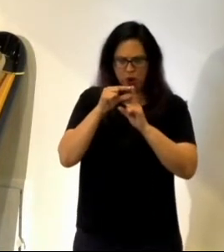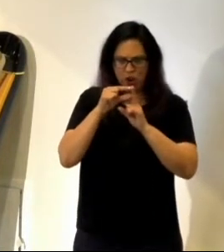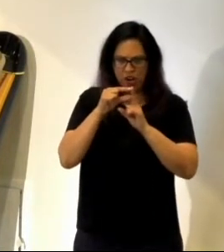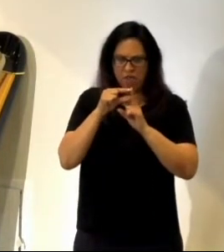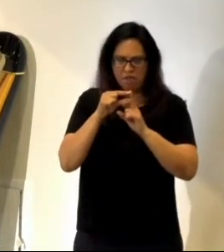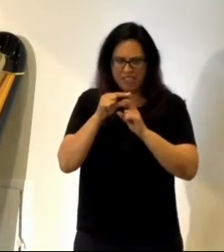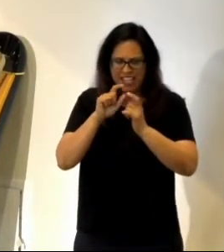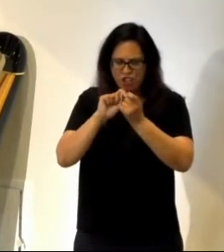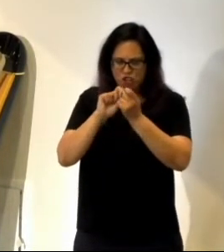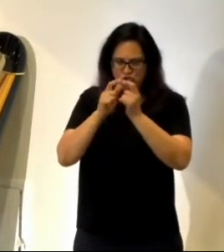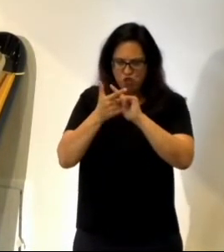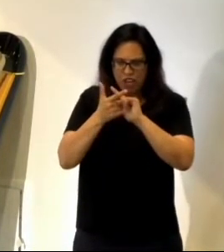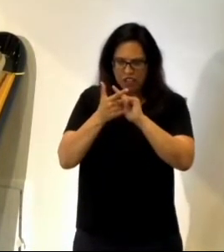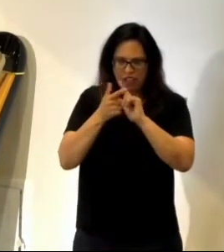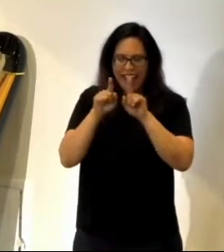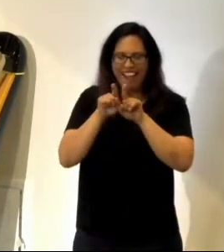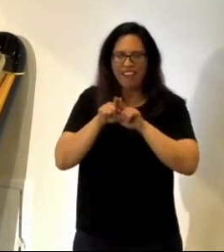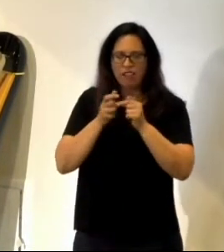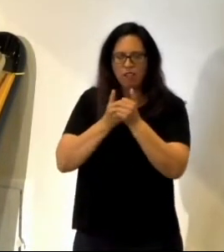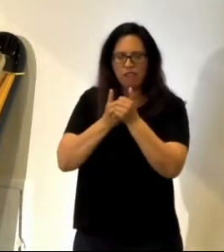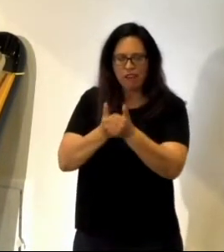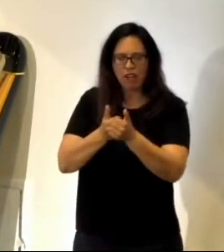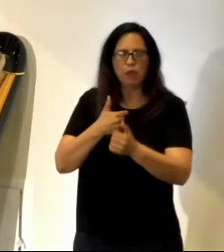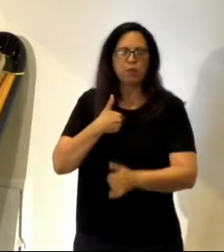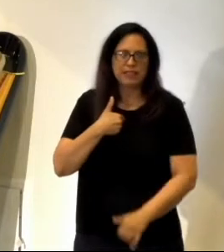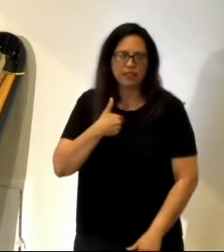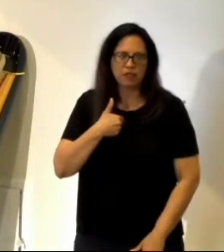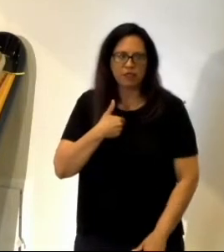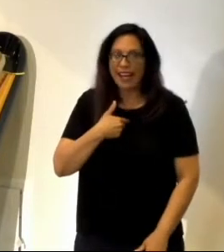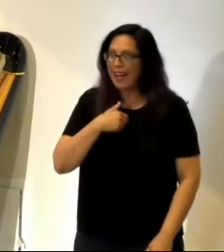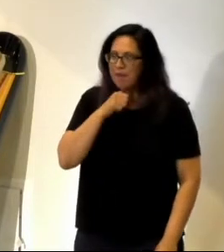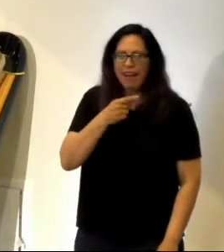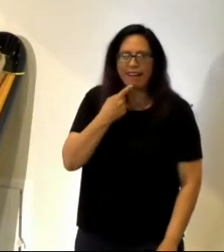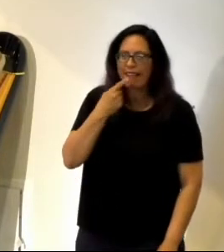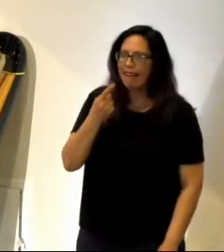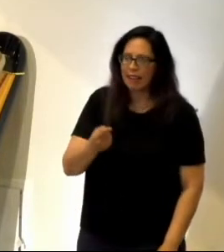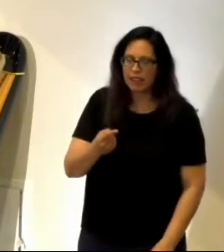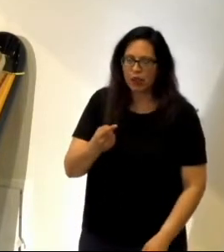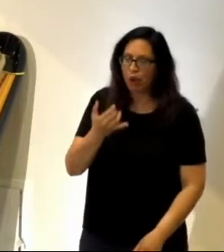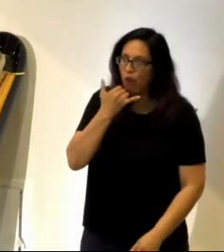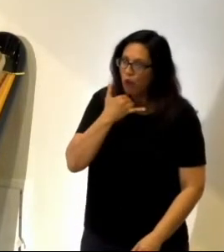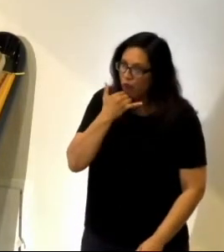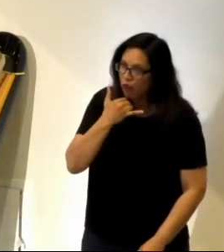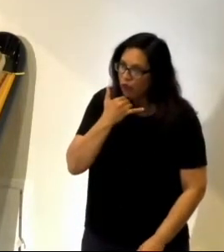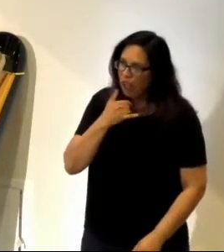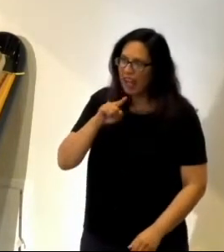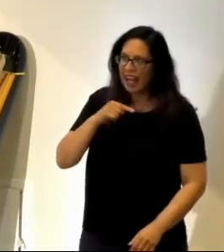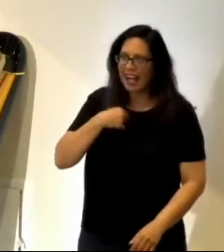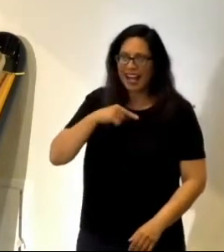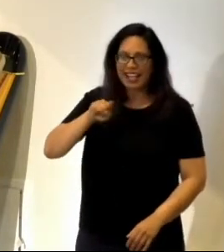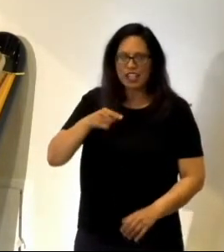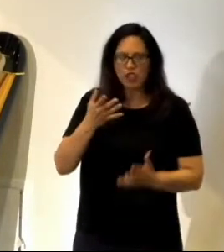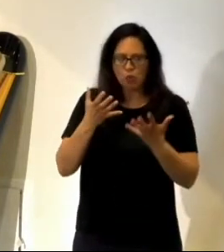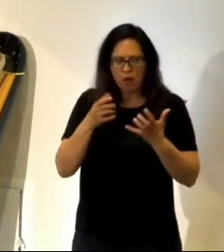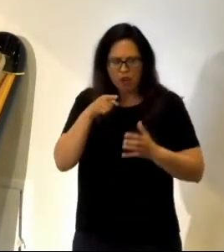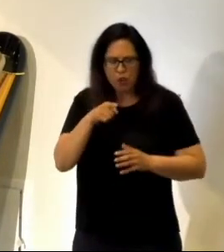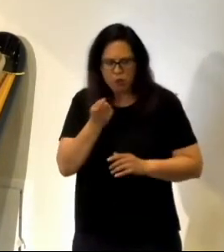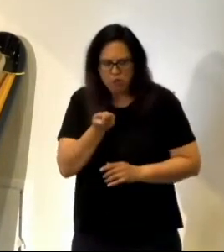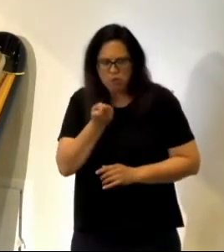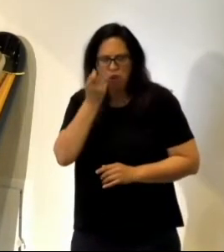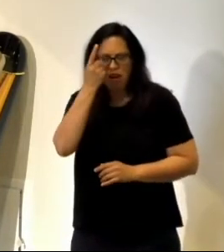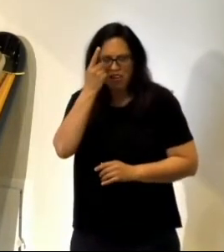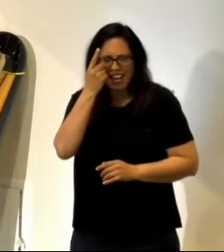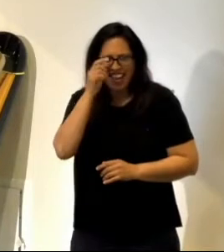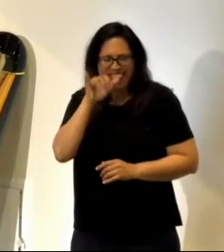is translated as follow me. Now, I'm not saying that it's an error. I just want you to catch the nuance of the